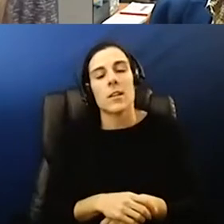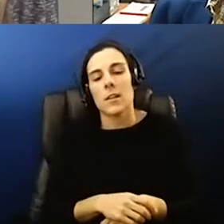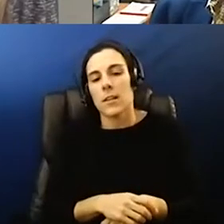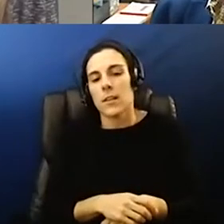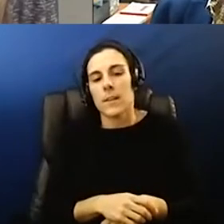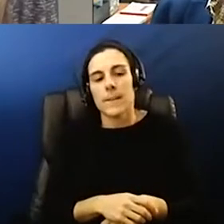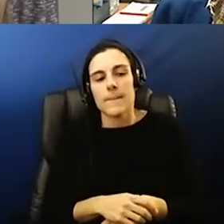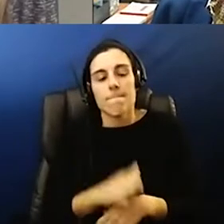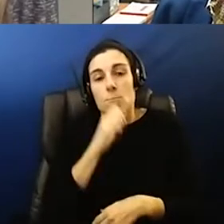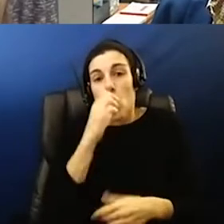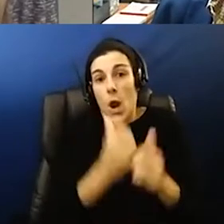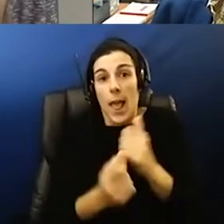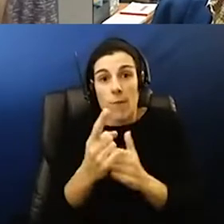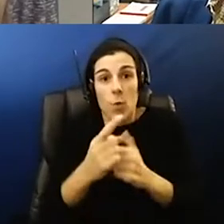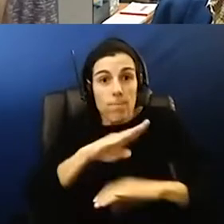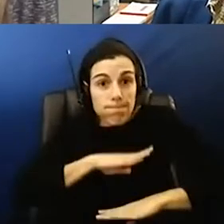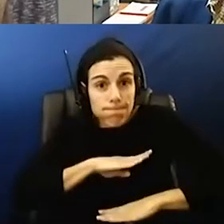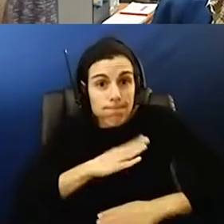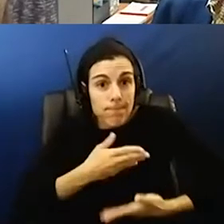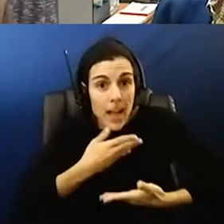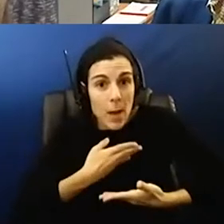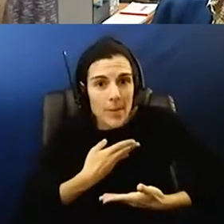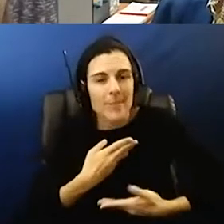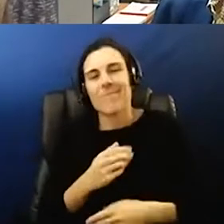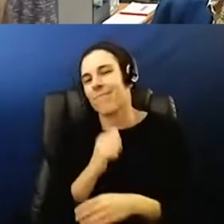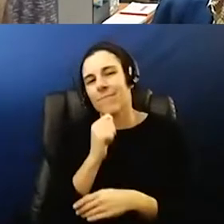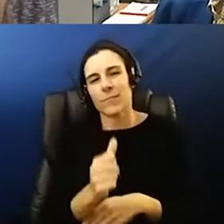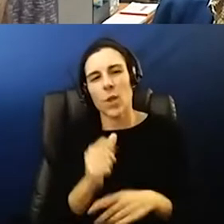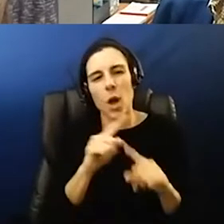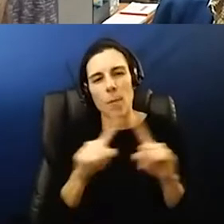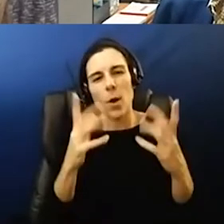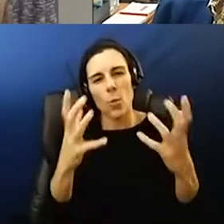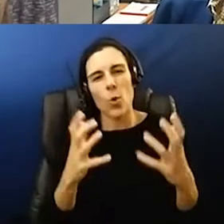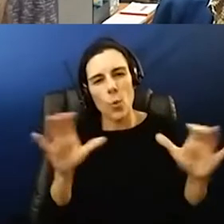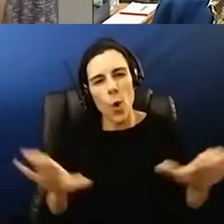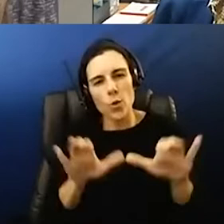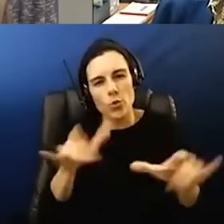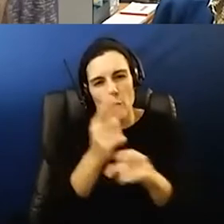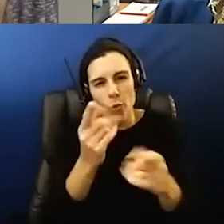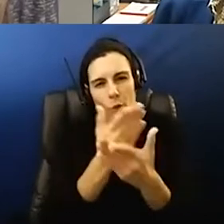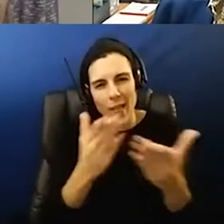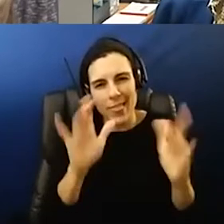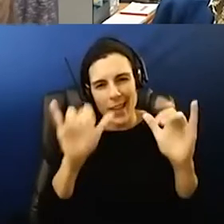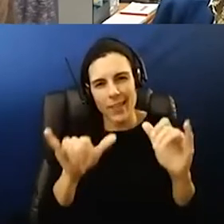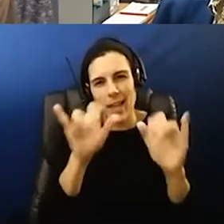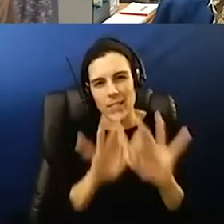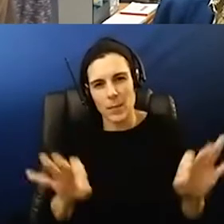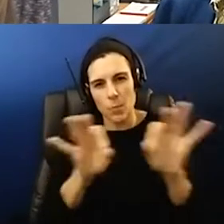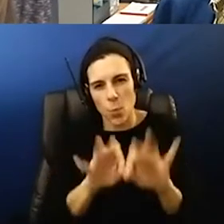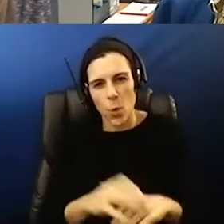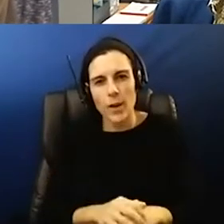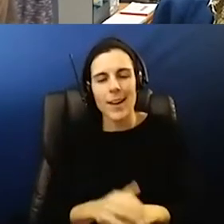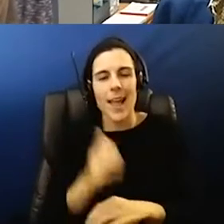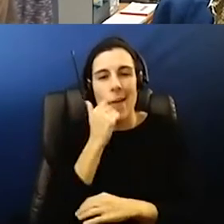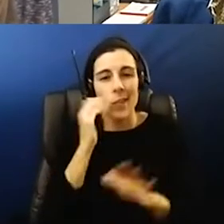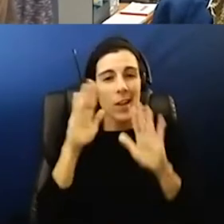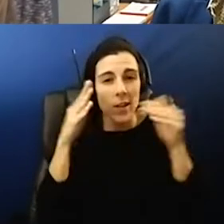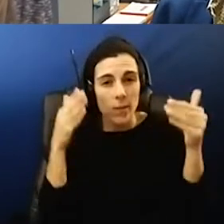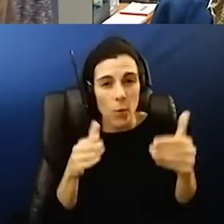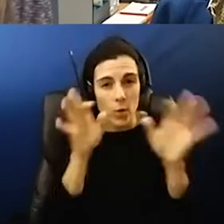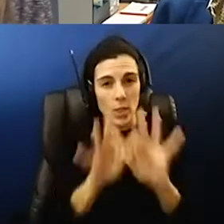extremely happy necessarily but in the end we want to do the right thing and uh every every day is focused on that